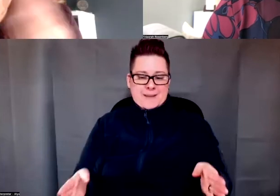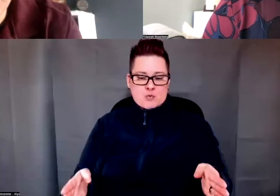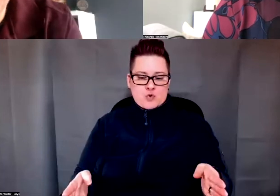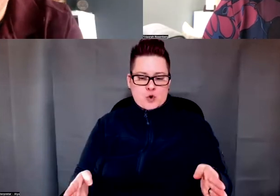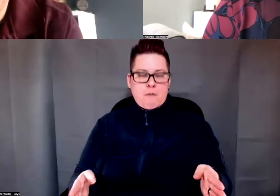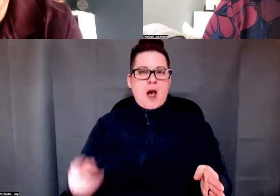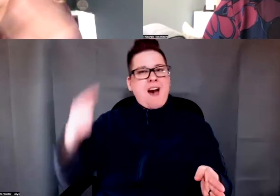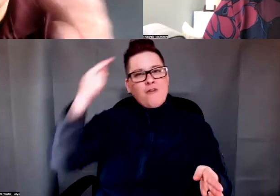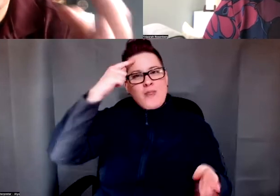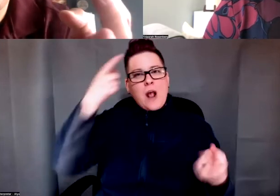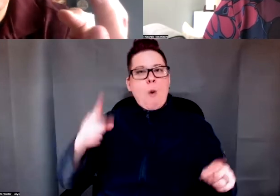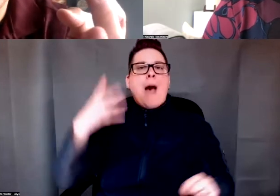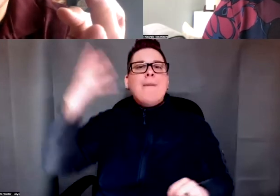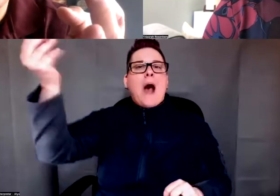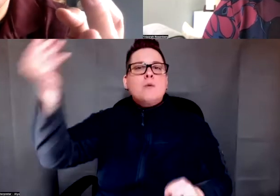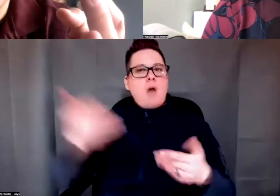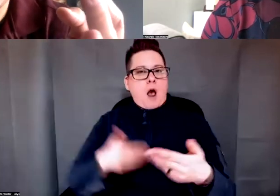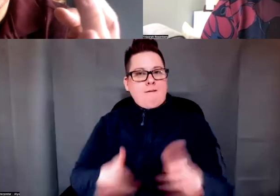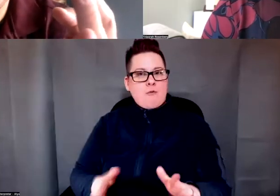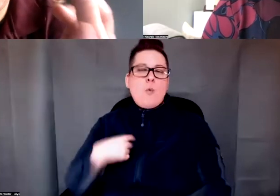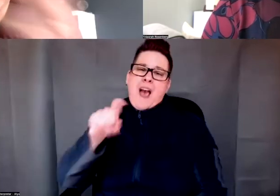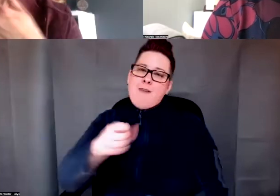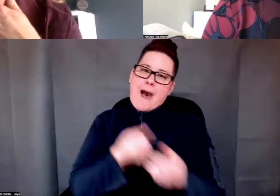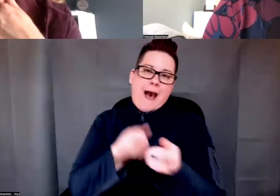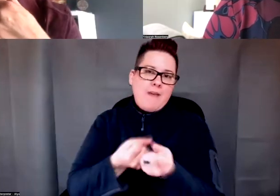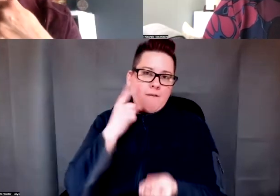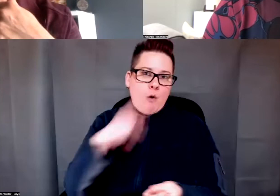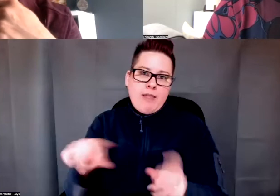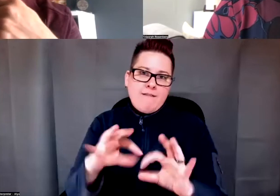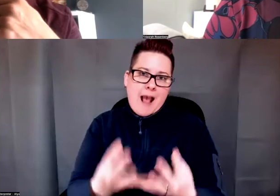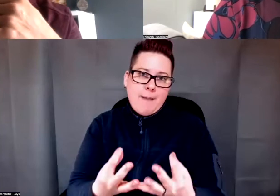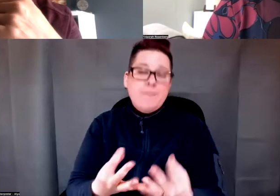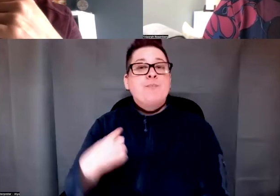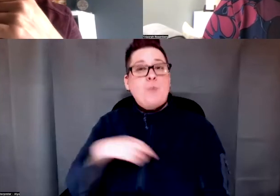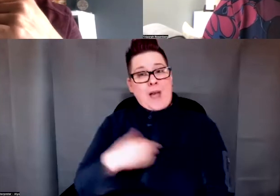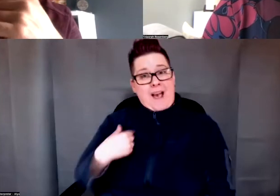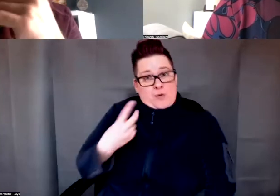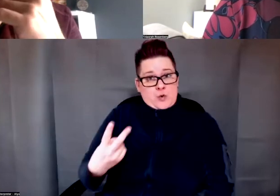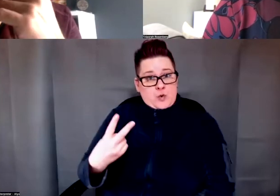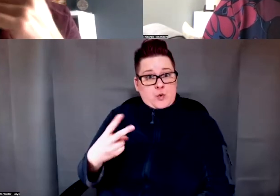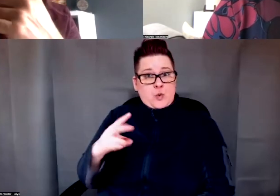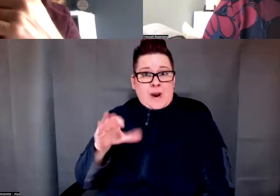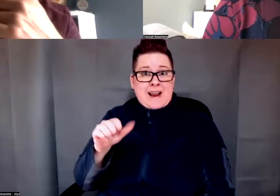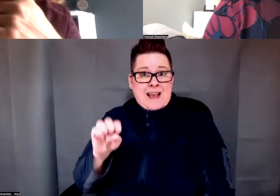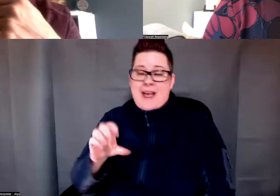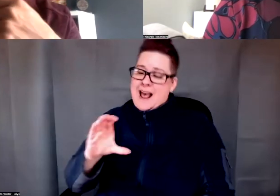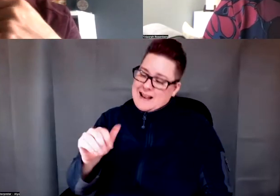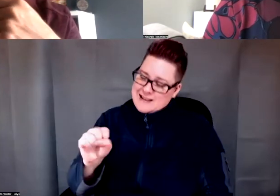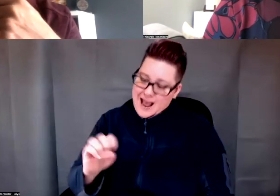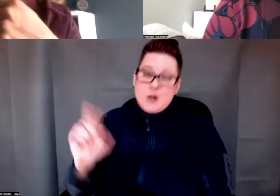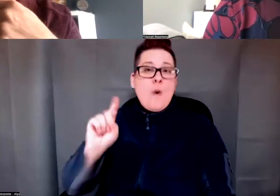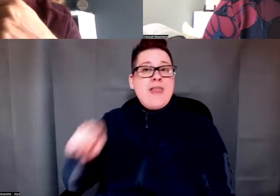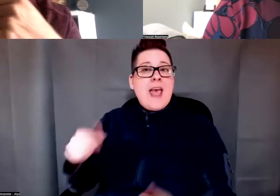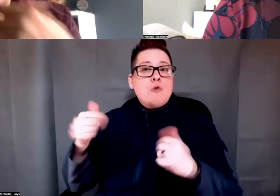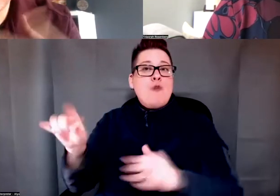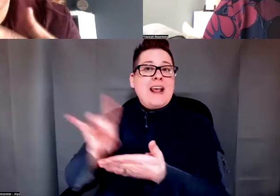become advocates for our families. So we have two cases of deportation that we were able to collaborate